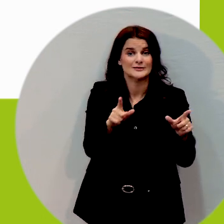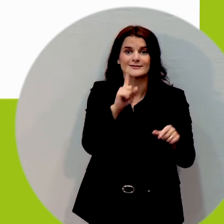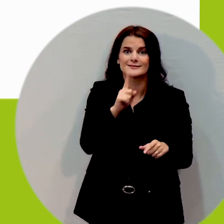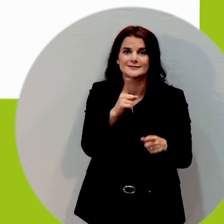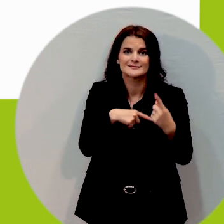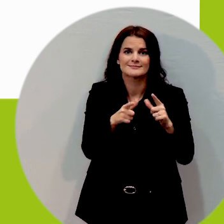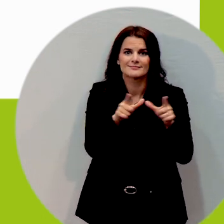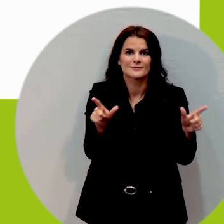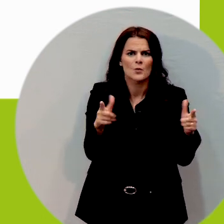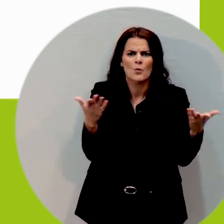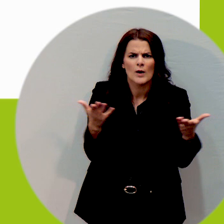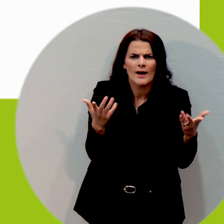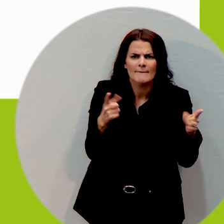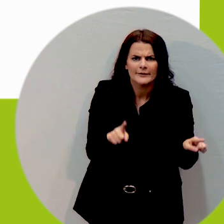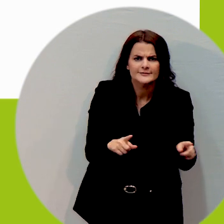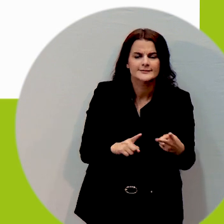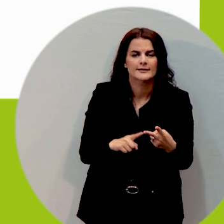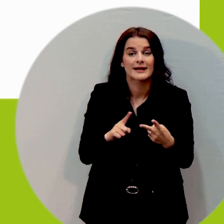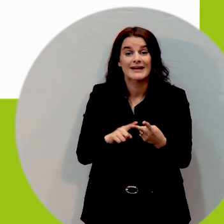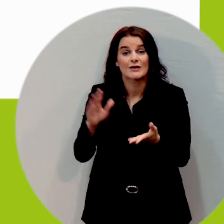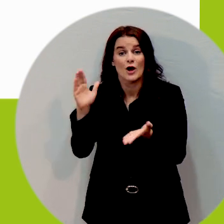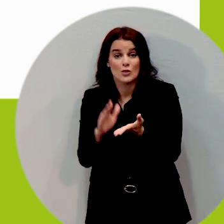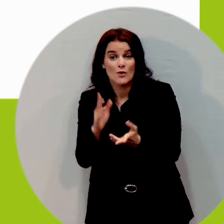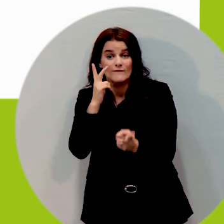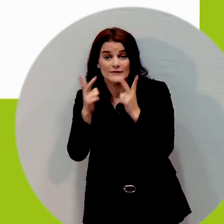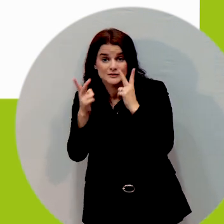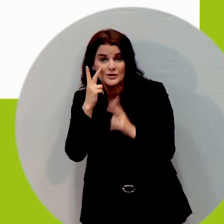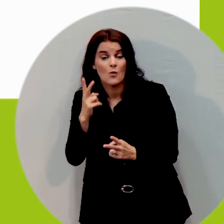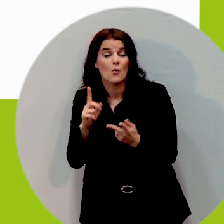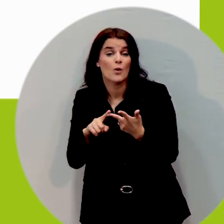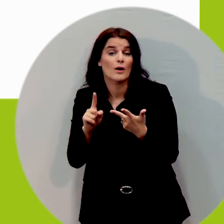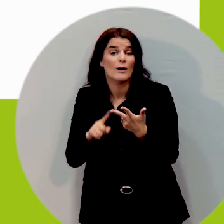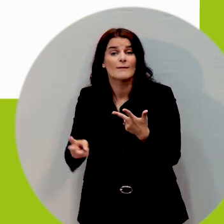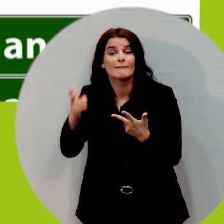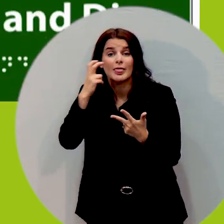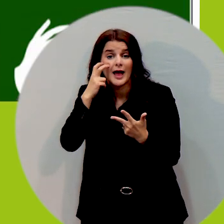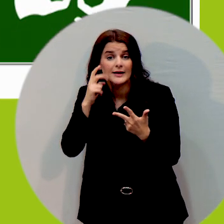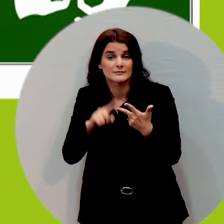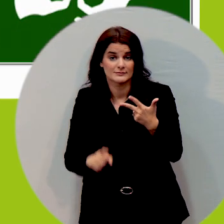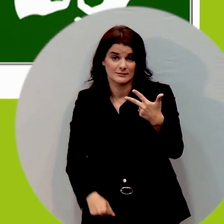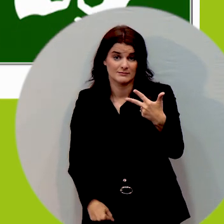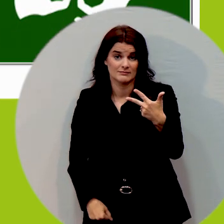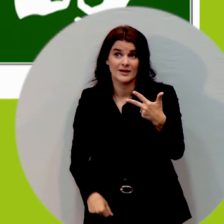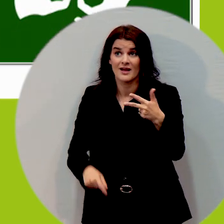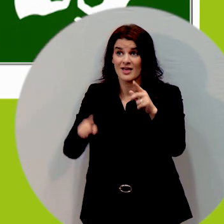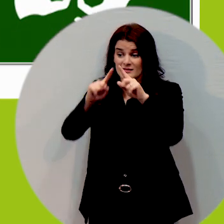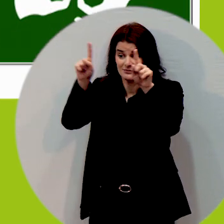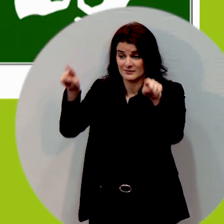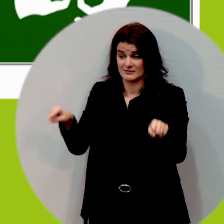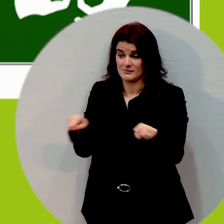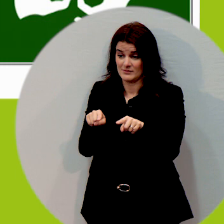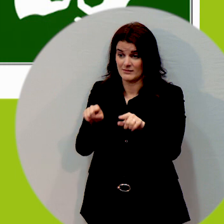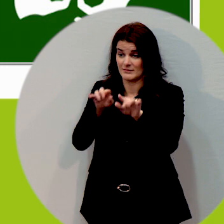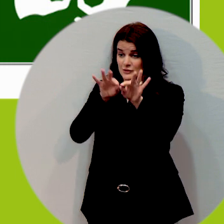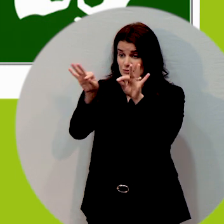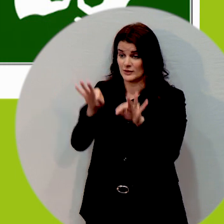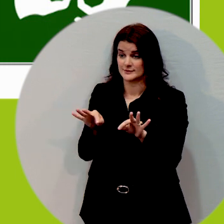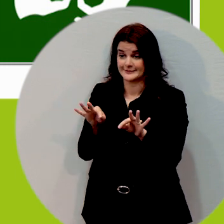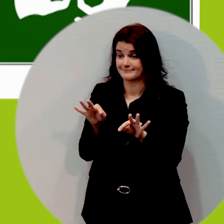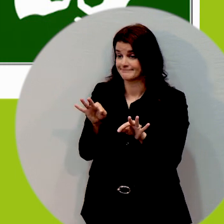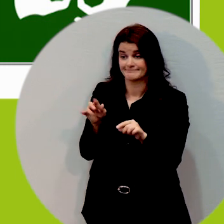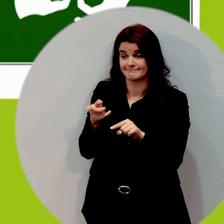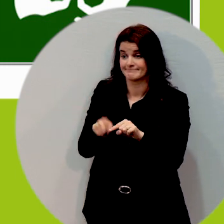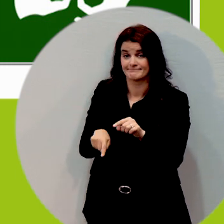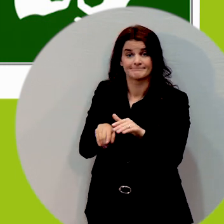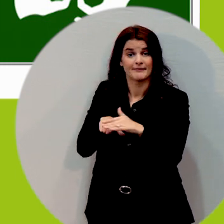instructions would not be accessible to you so what we've come up with is providing qr